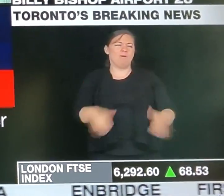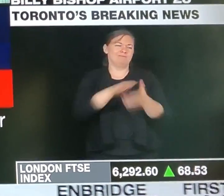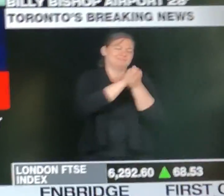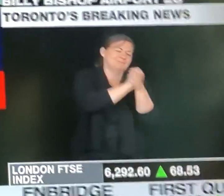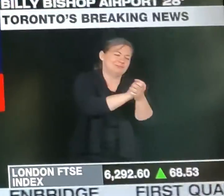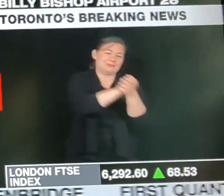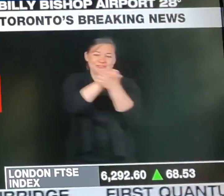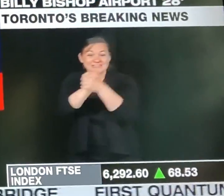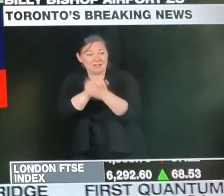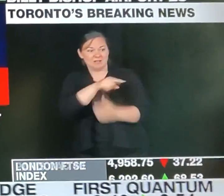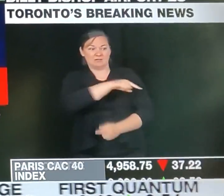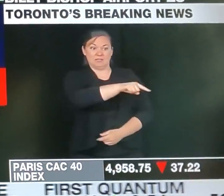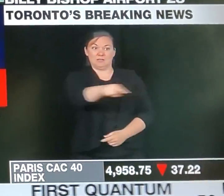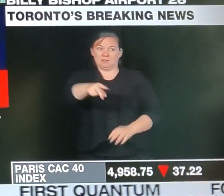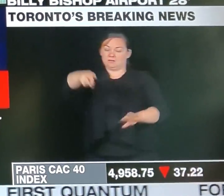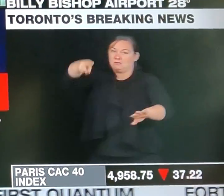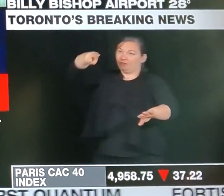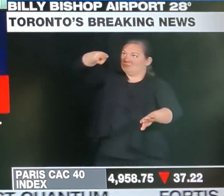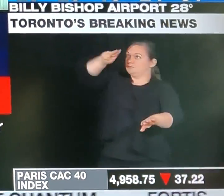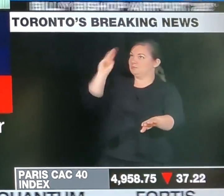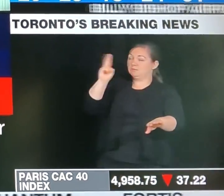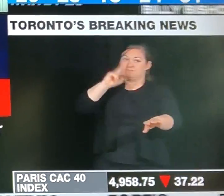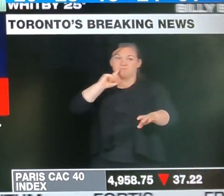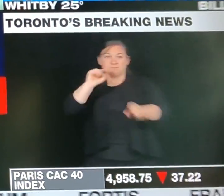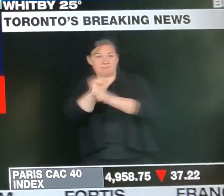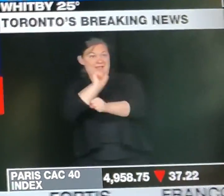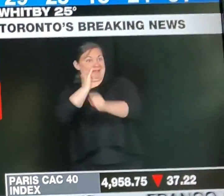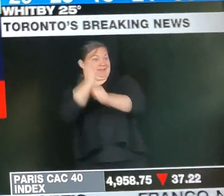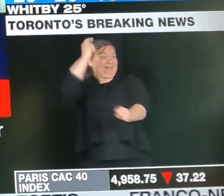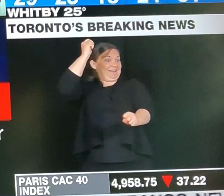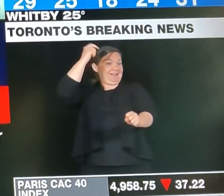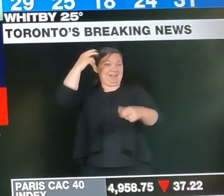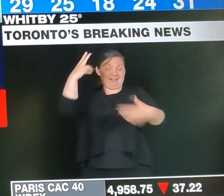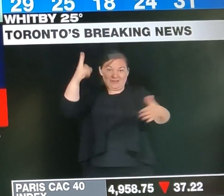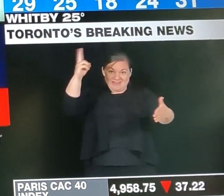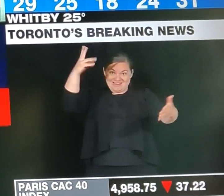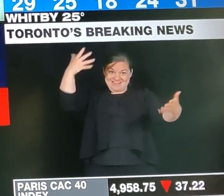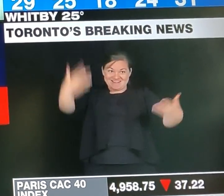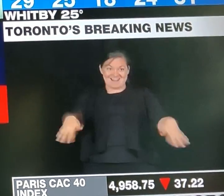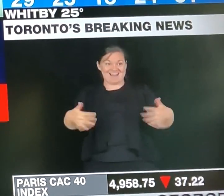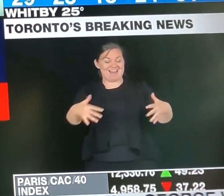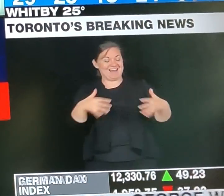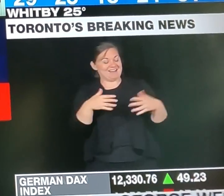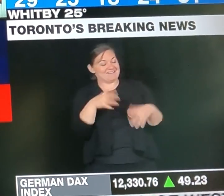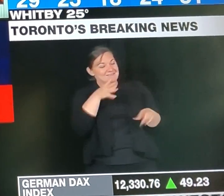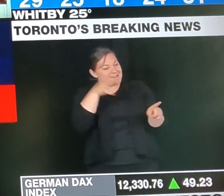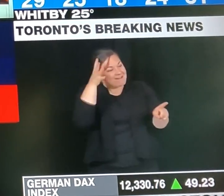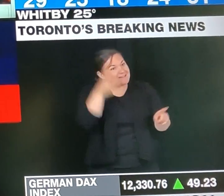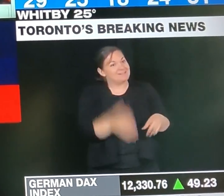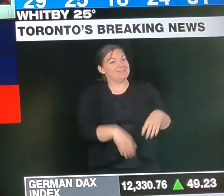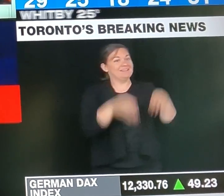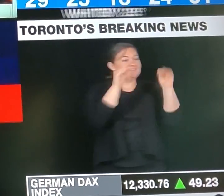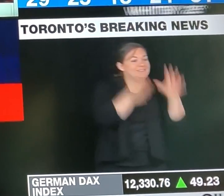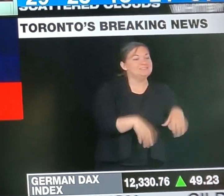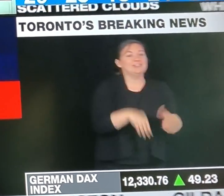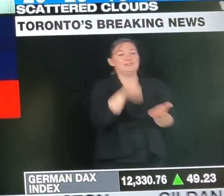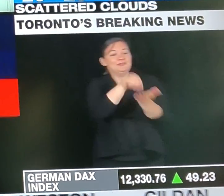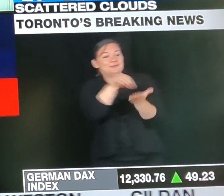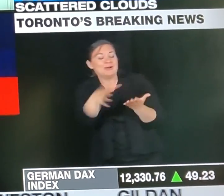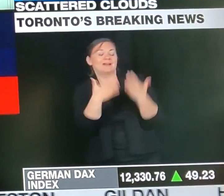a beautiful, beautiful family, three kids, a mother. It's absolutely heart-wrenching.